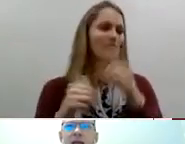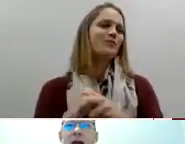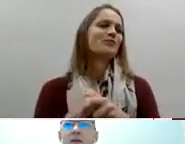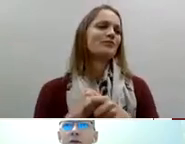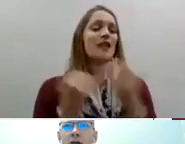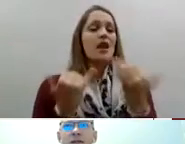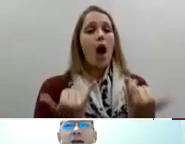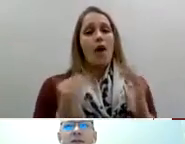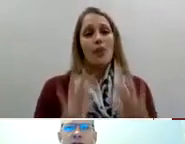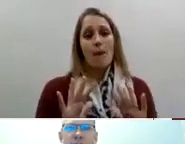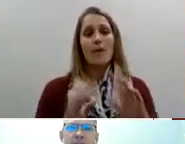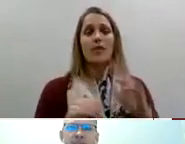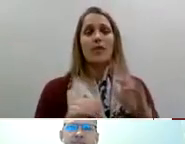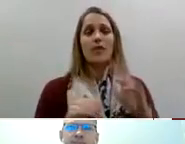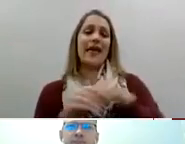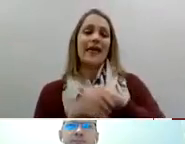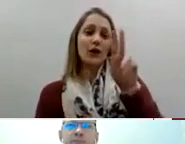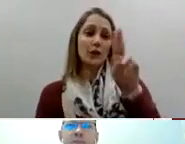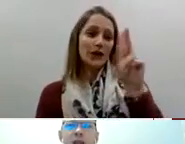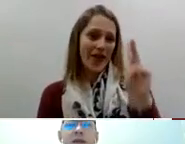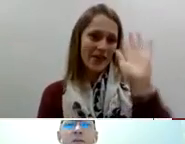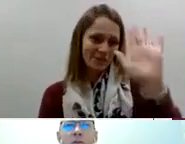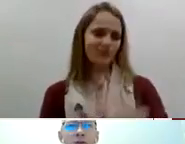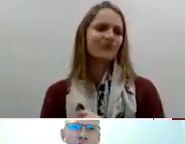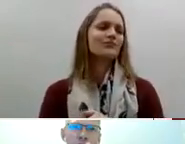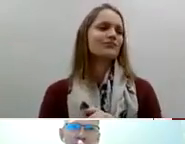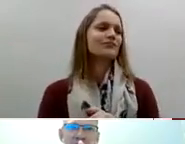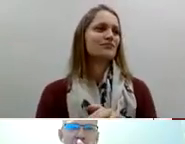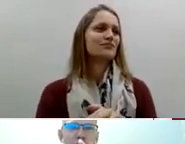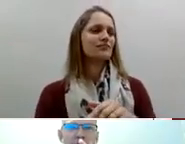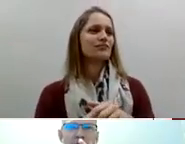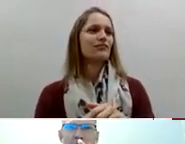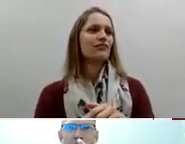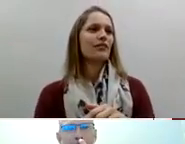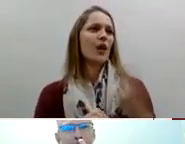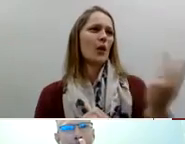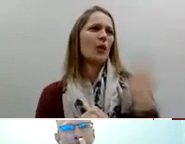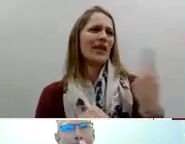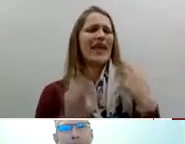the other is my sister at the moment she lives in the UK